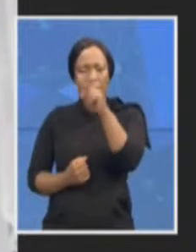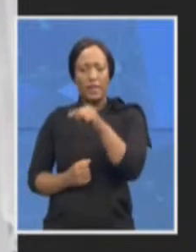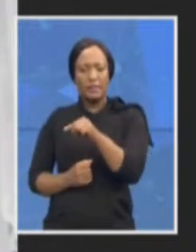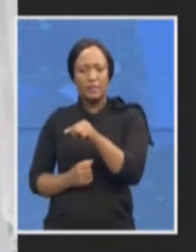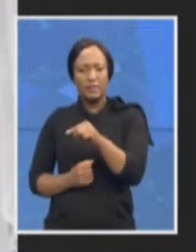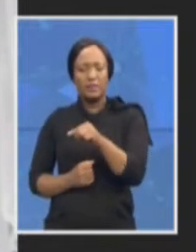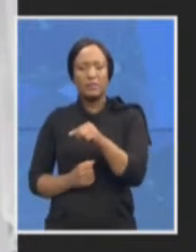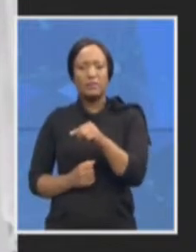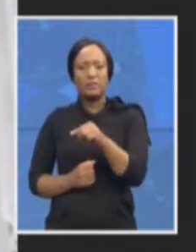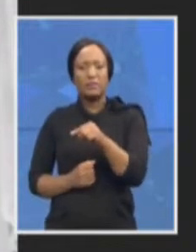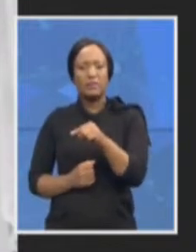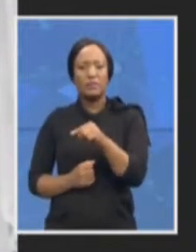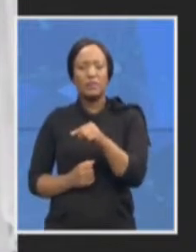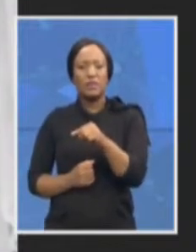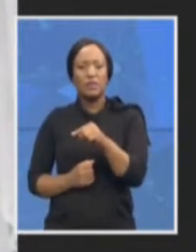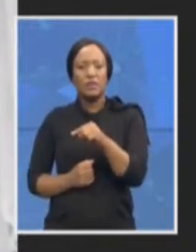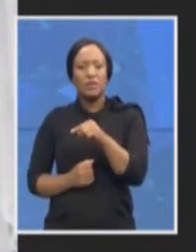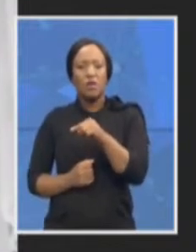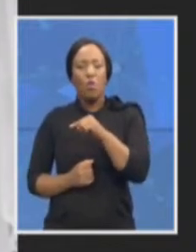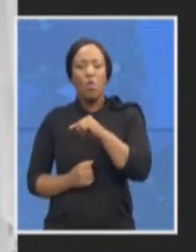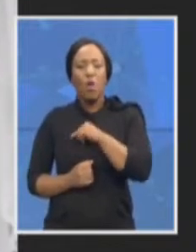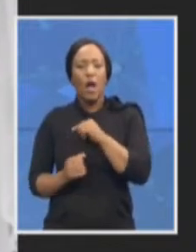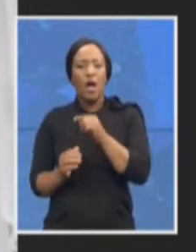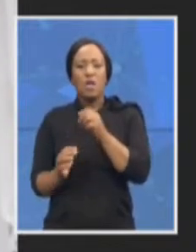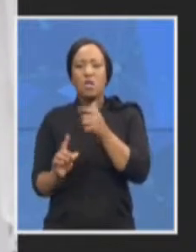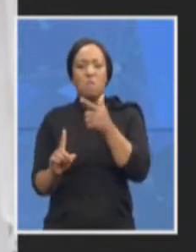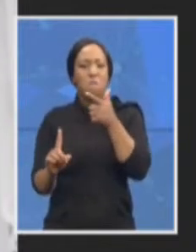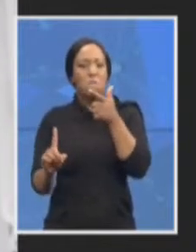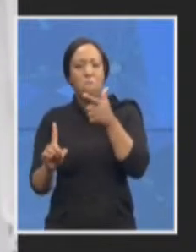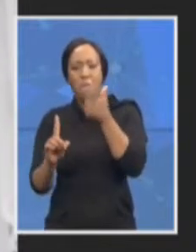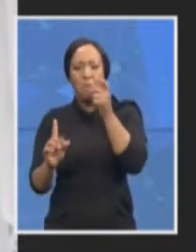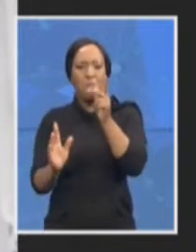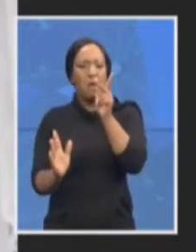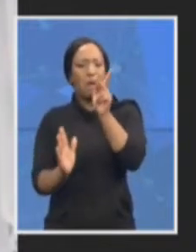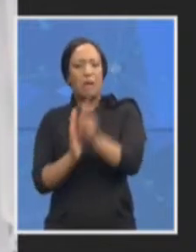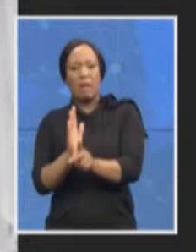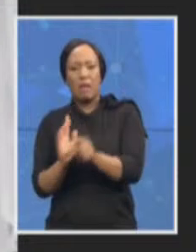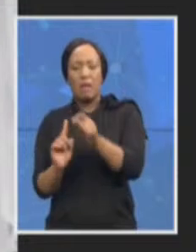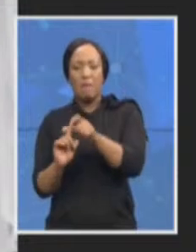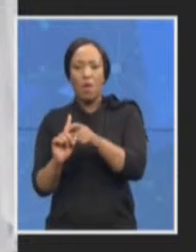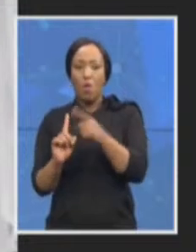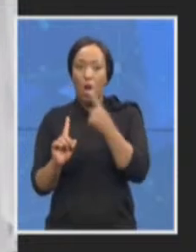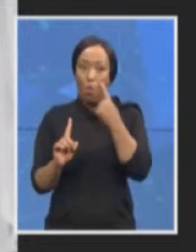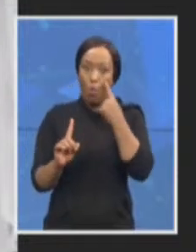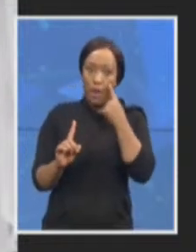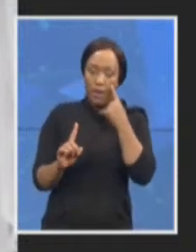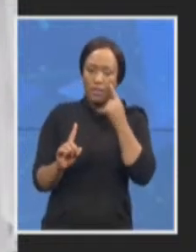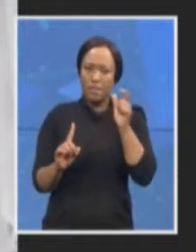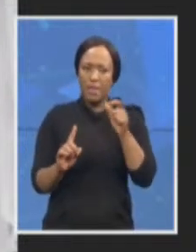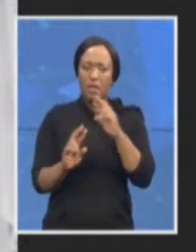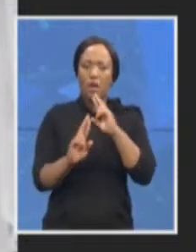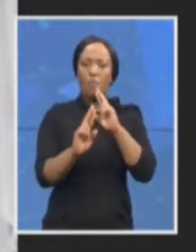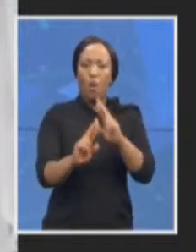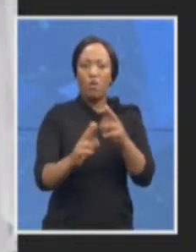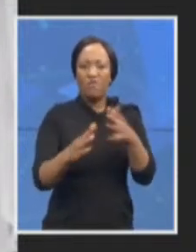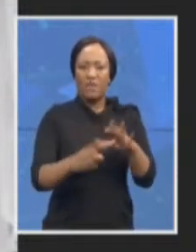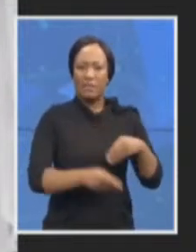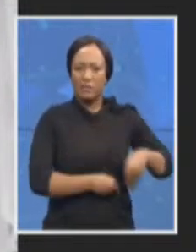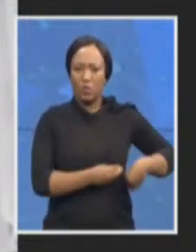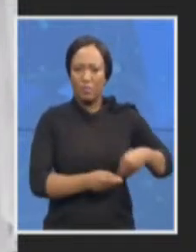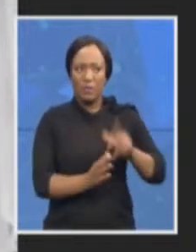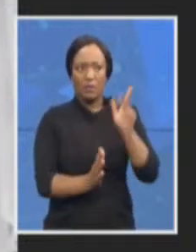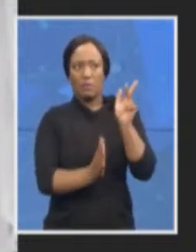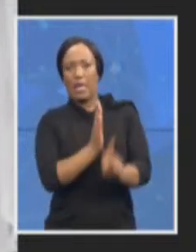blooded killing of possible witnesses or whistleblowers is extremely concerning